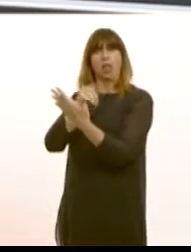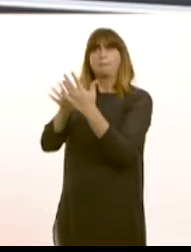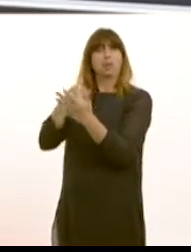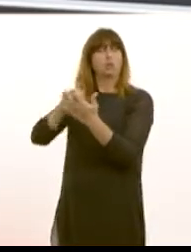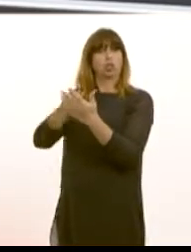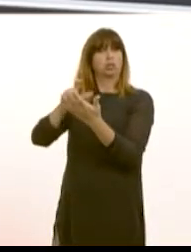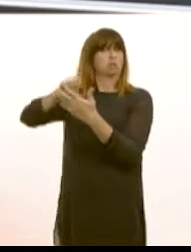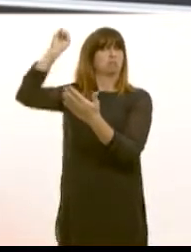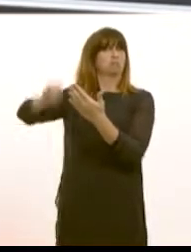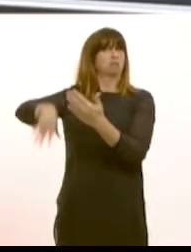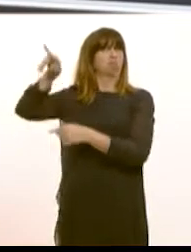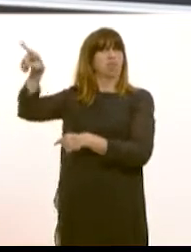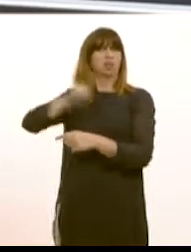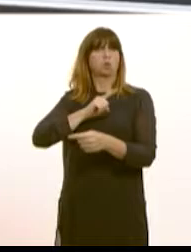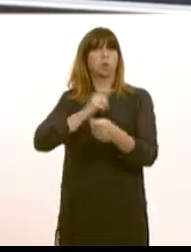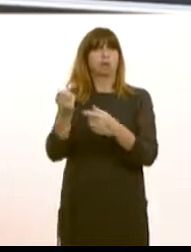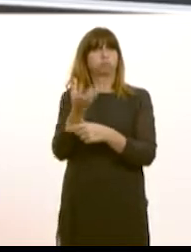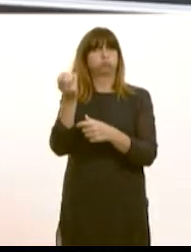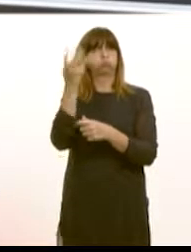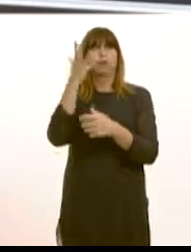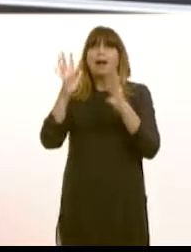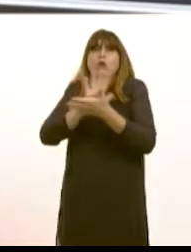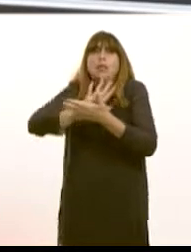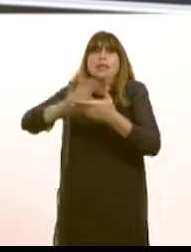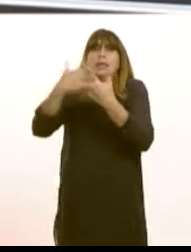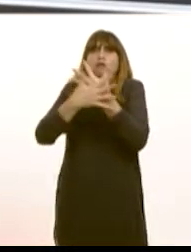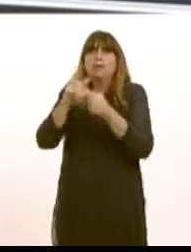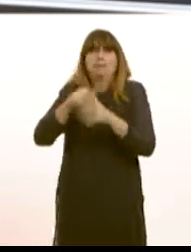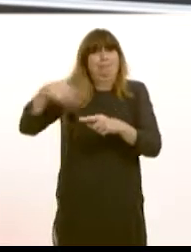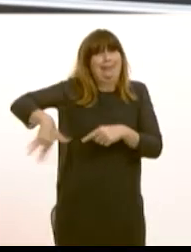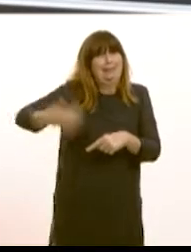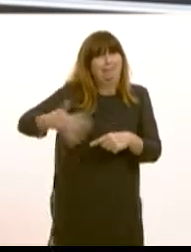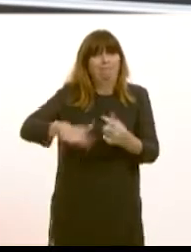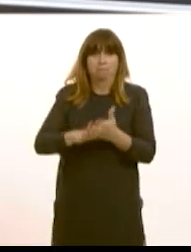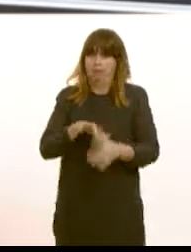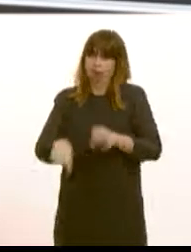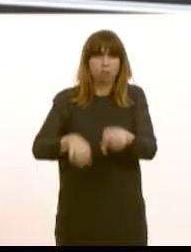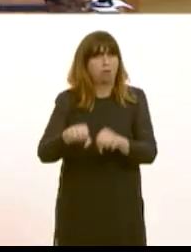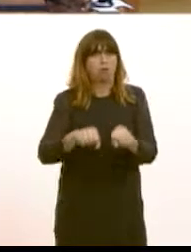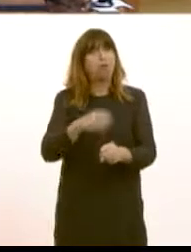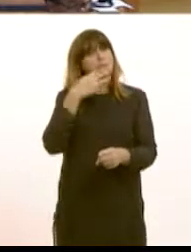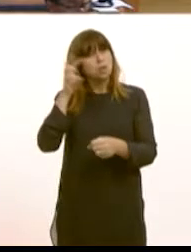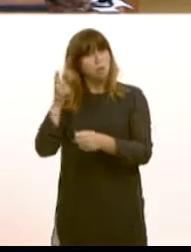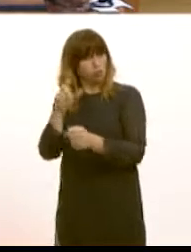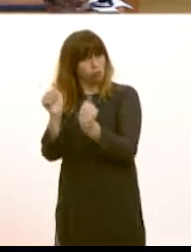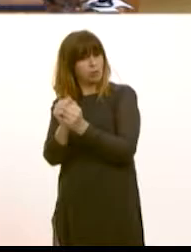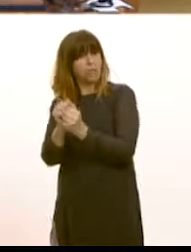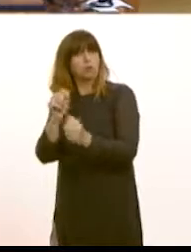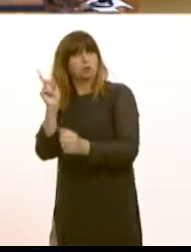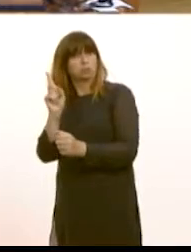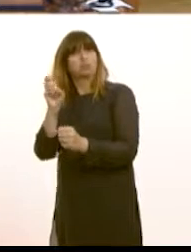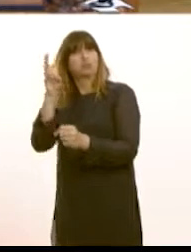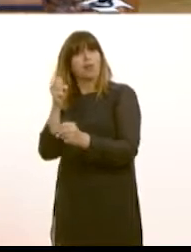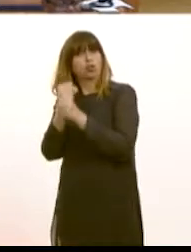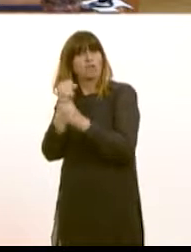energy costs. First Minister, do you agree with me that the best support the Welsh Government can give the Welsh steel industry